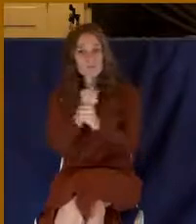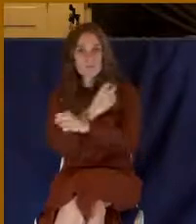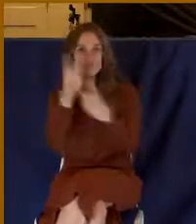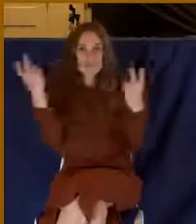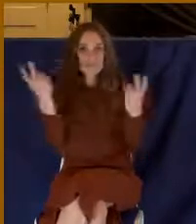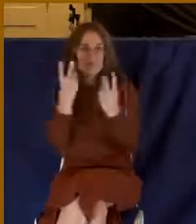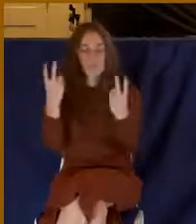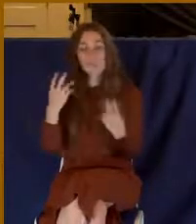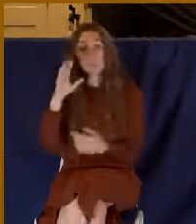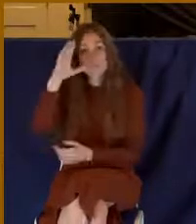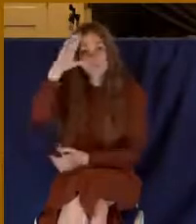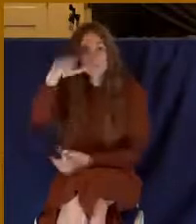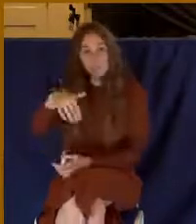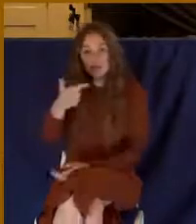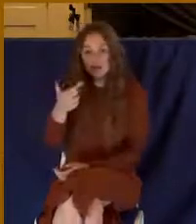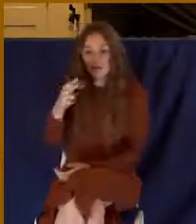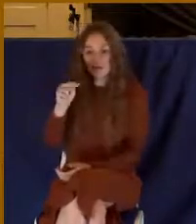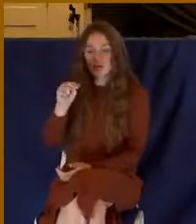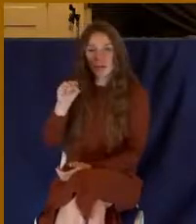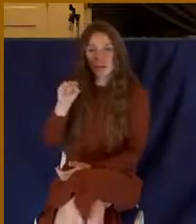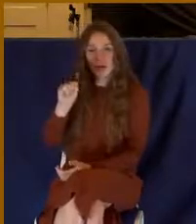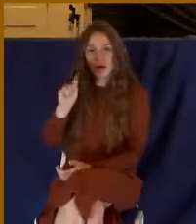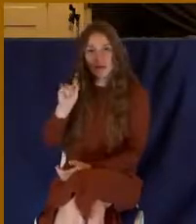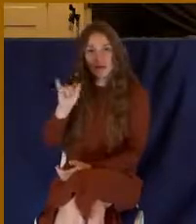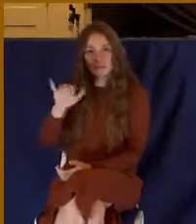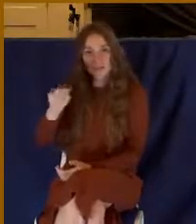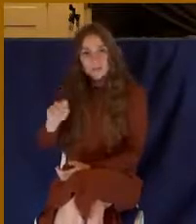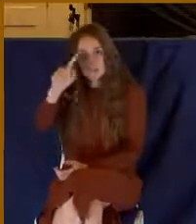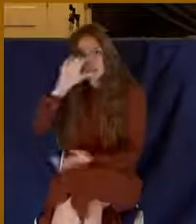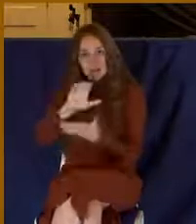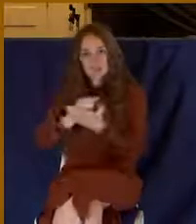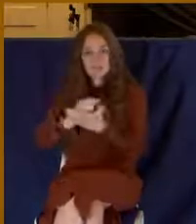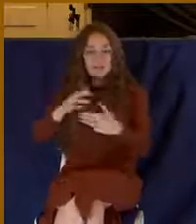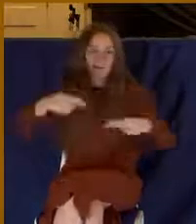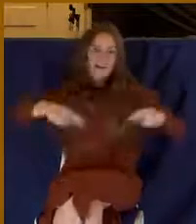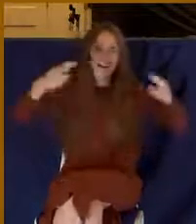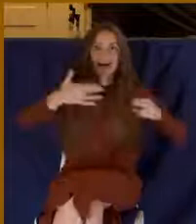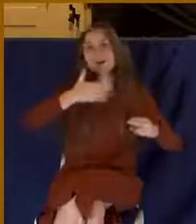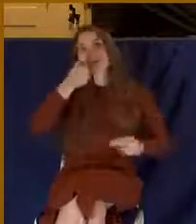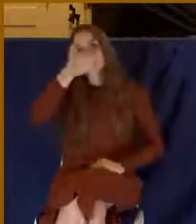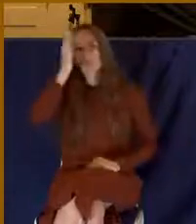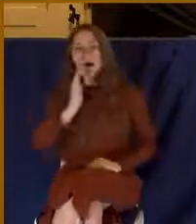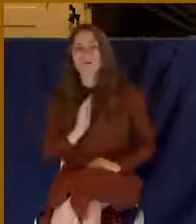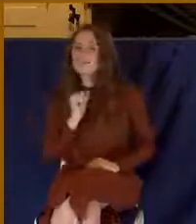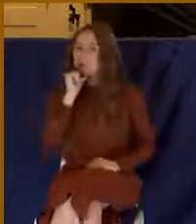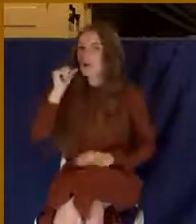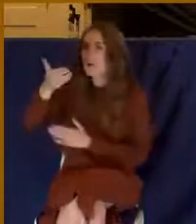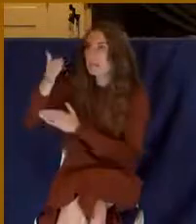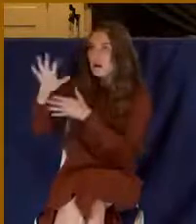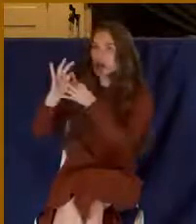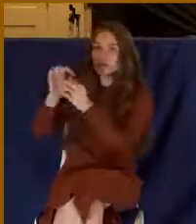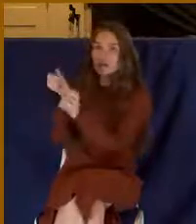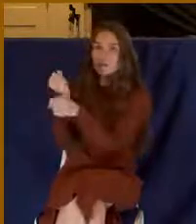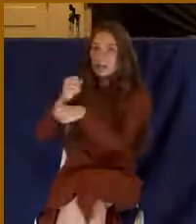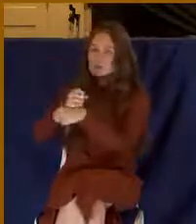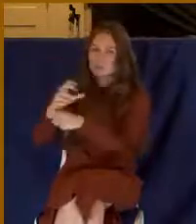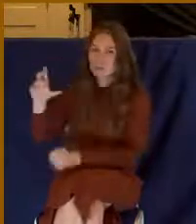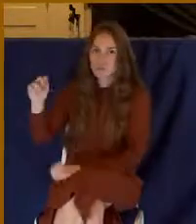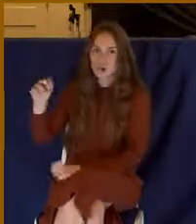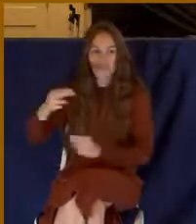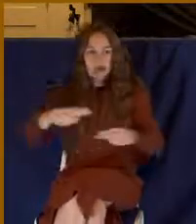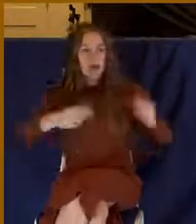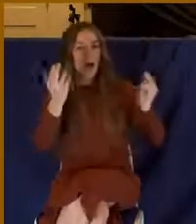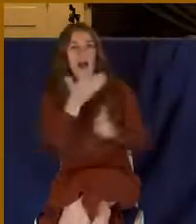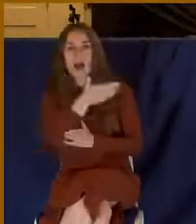Gnostics believe that the highest God is not the God of creation. They believe that from the highest God, there